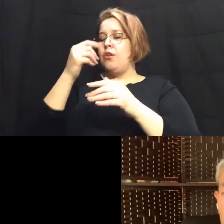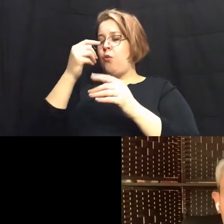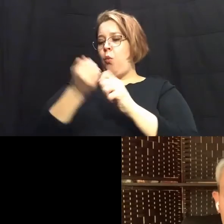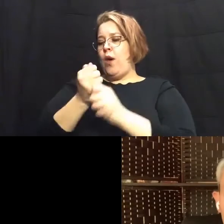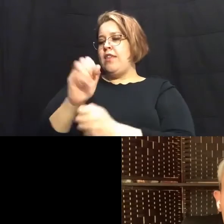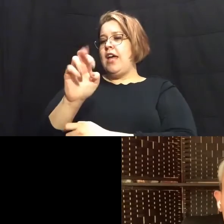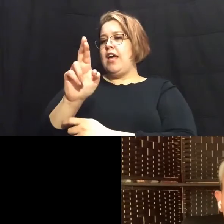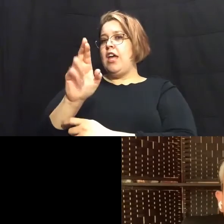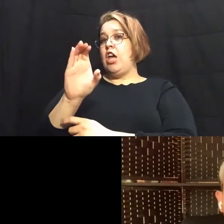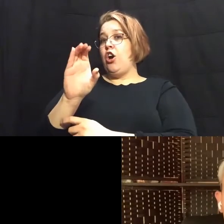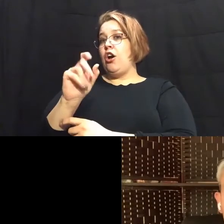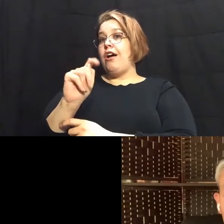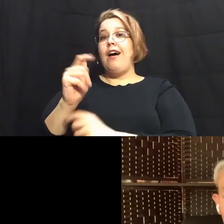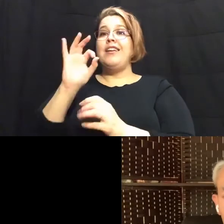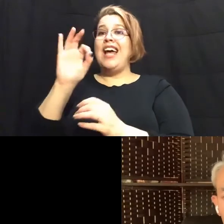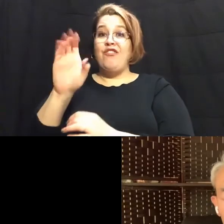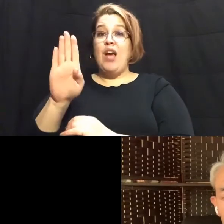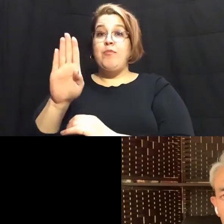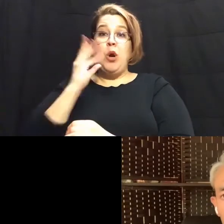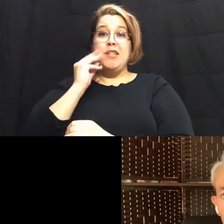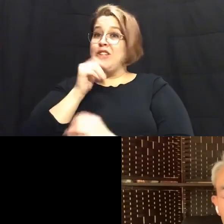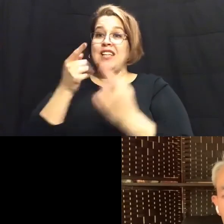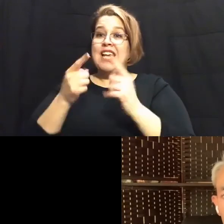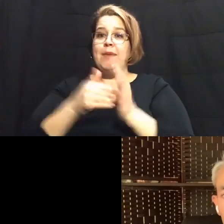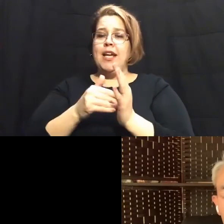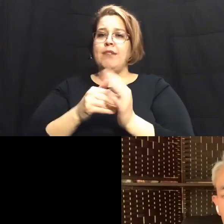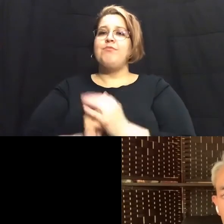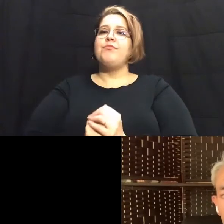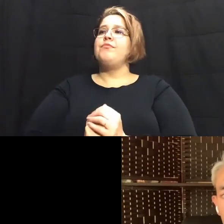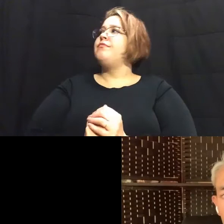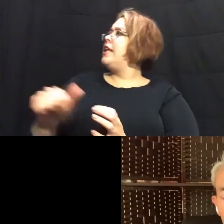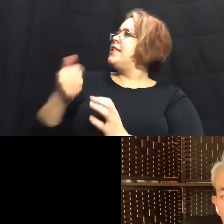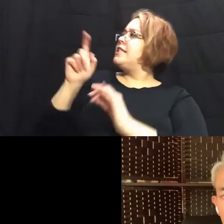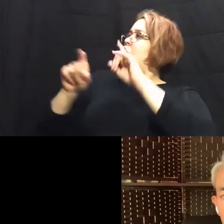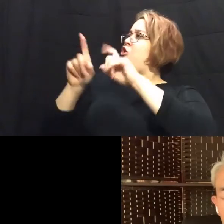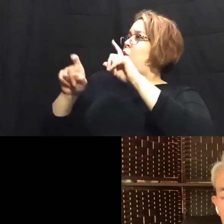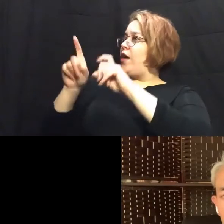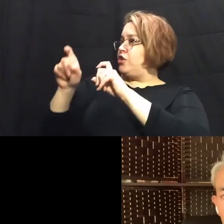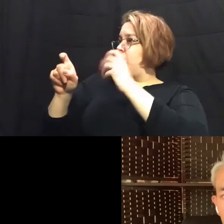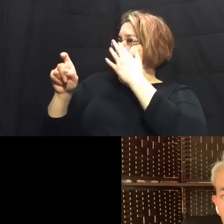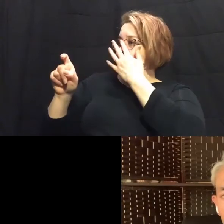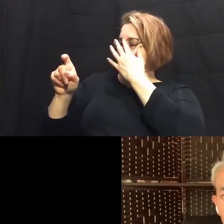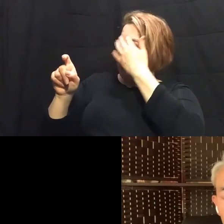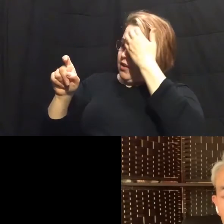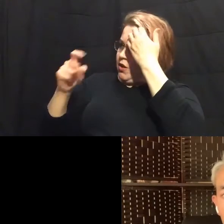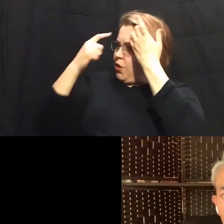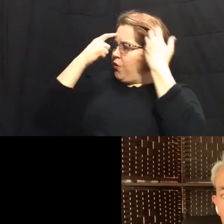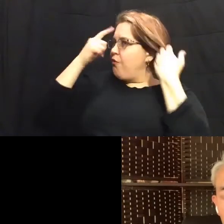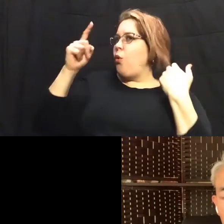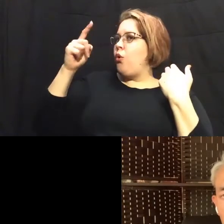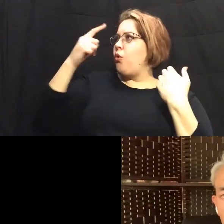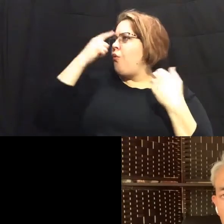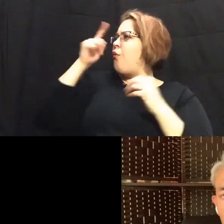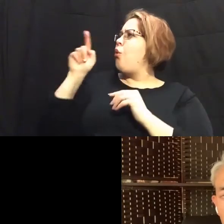february does not happen again this is another question for um um for uh for you